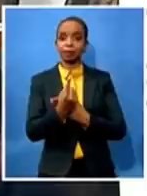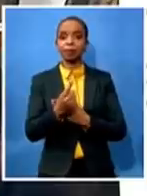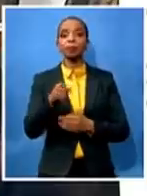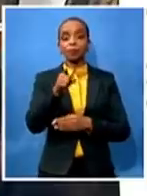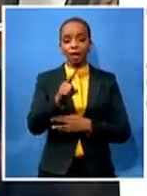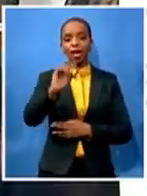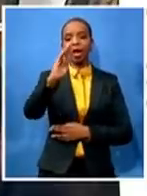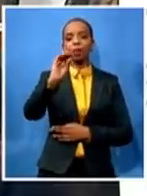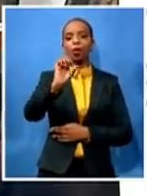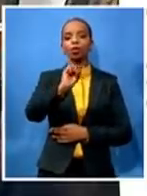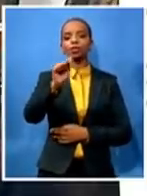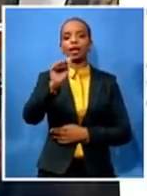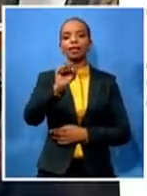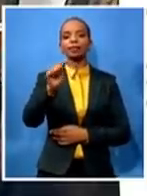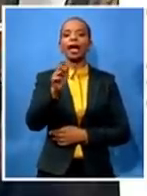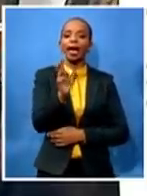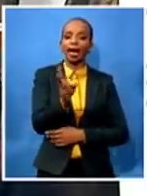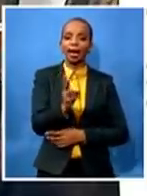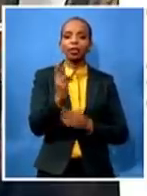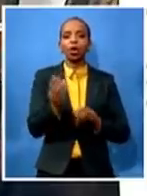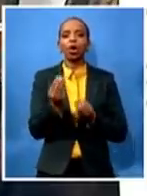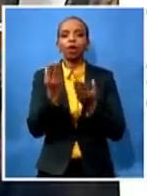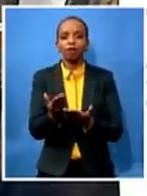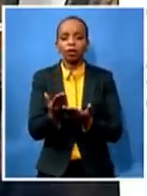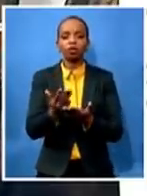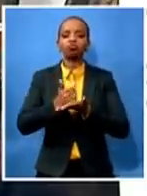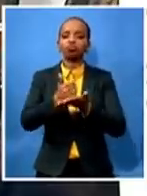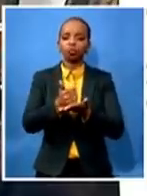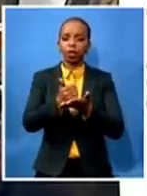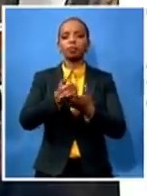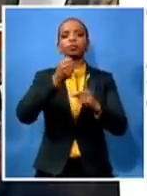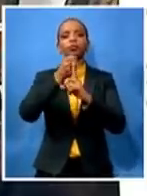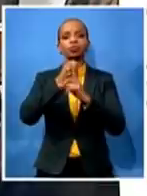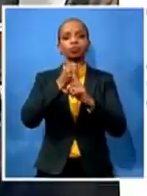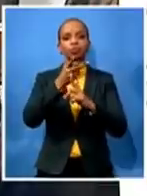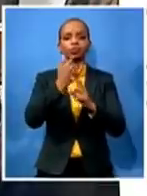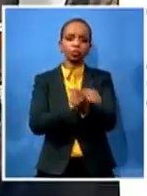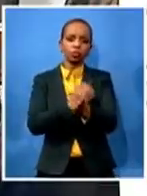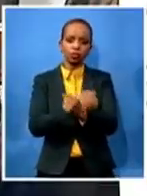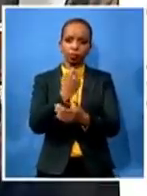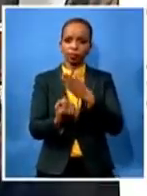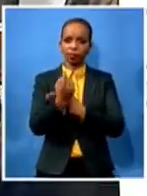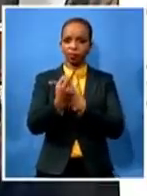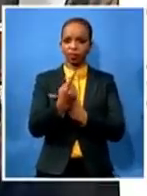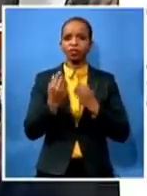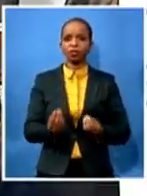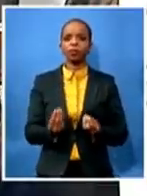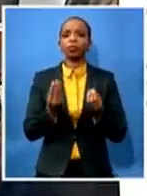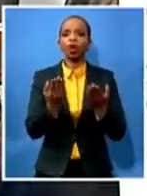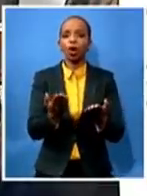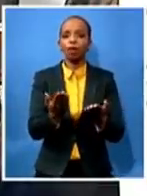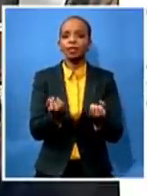in assisting to fight this gauge of substance abuse they offered services voluntarily not to my child only